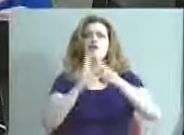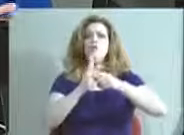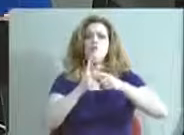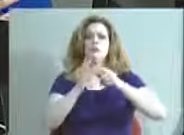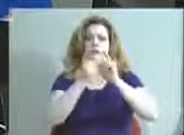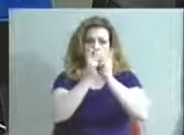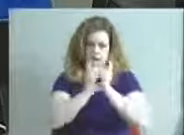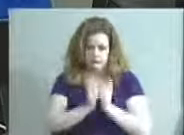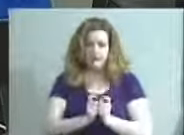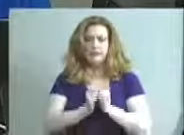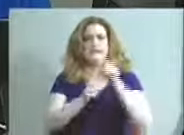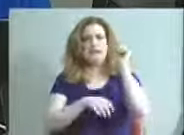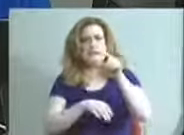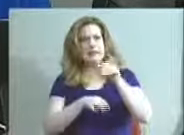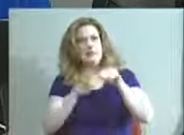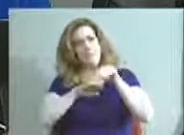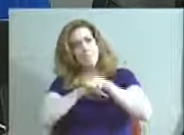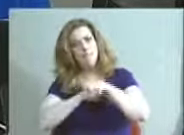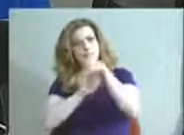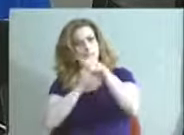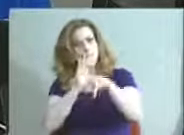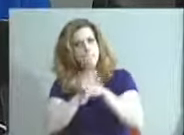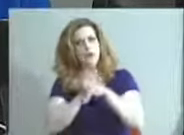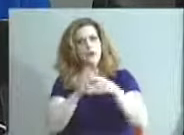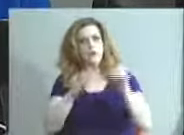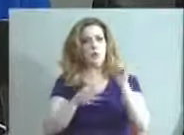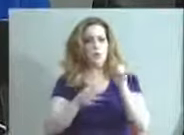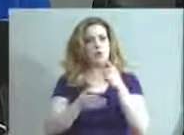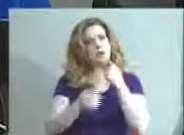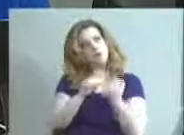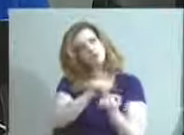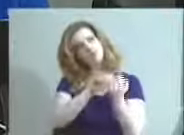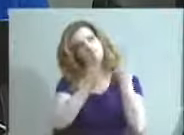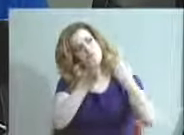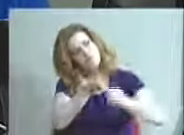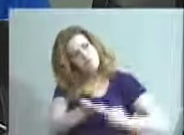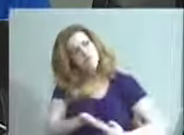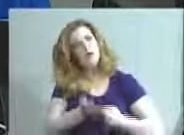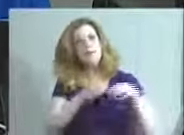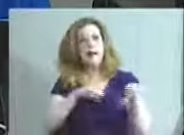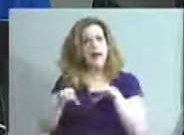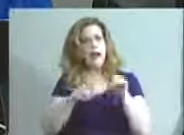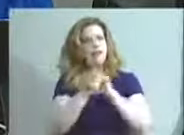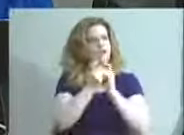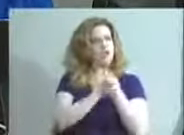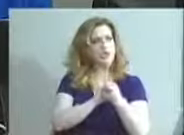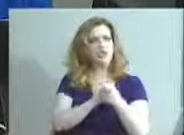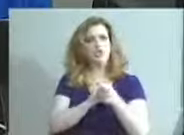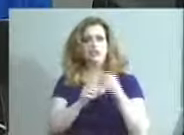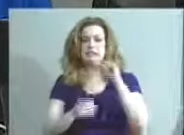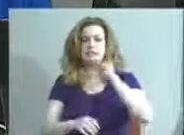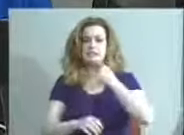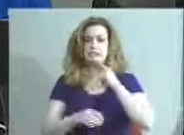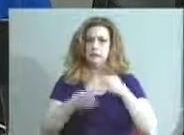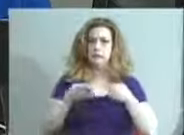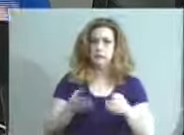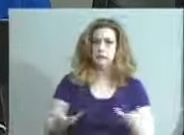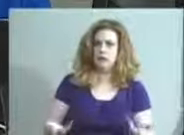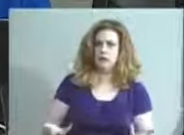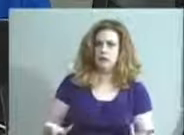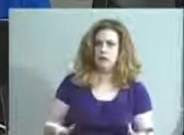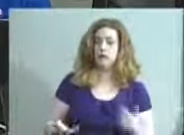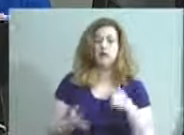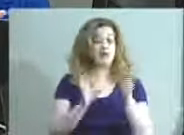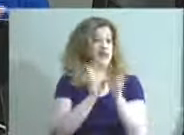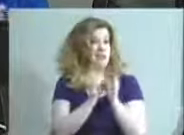the policy to a place where we can really address behavior change and behavior improvement in a serious way. So, since the committee is,